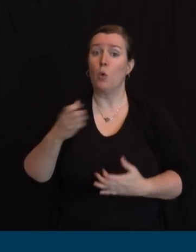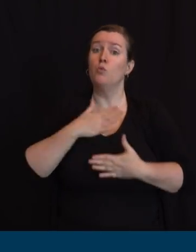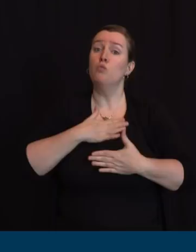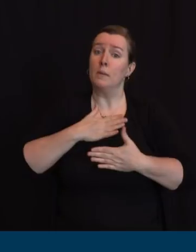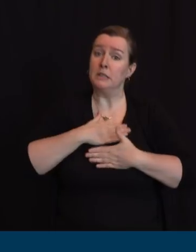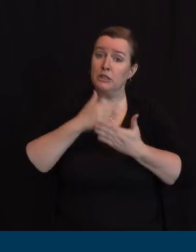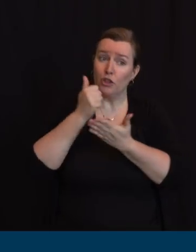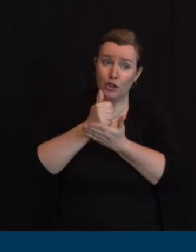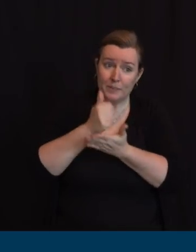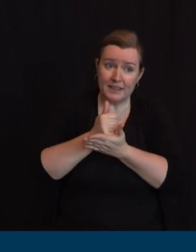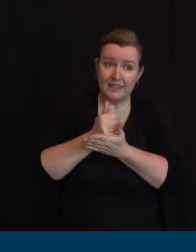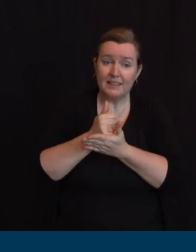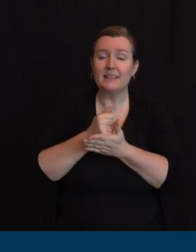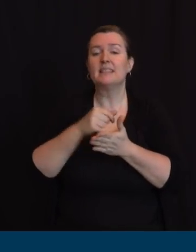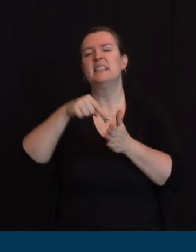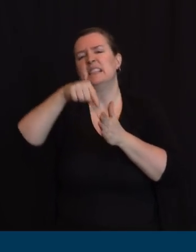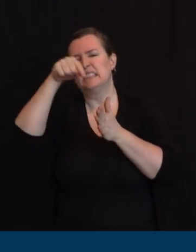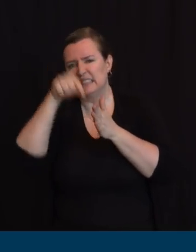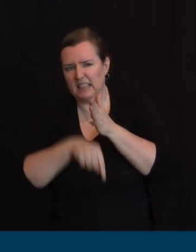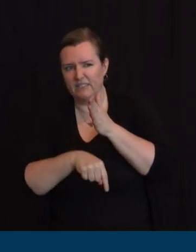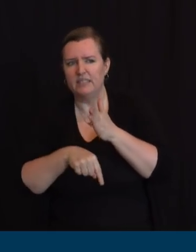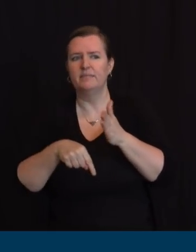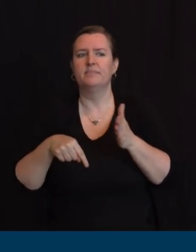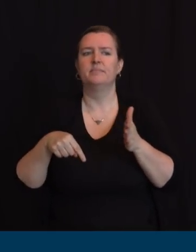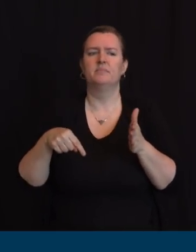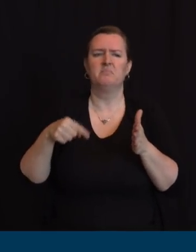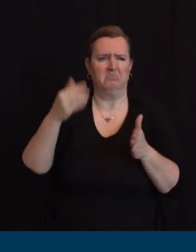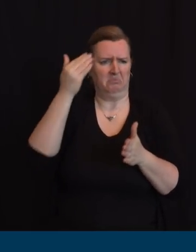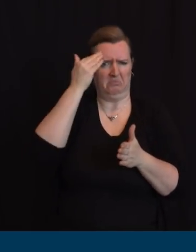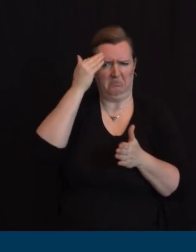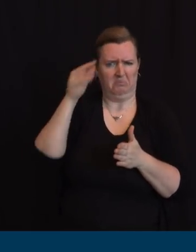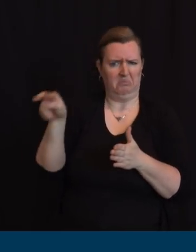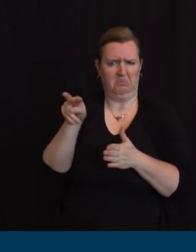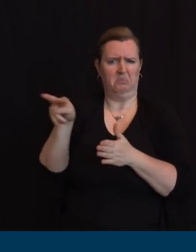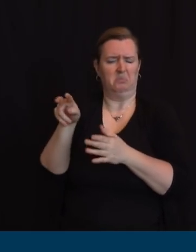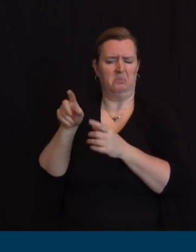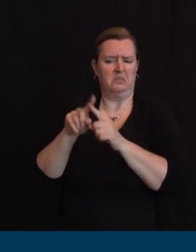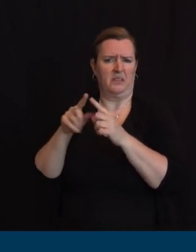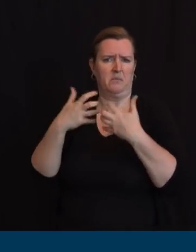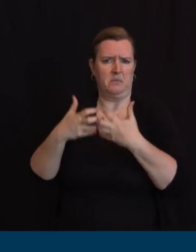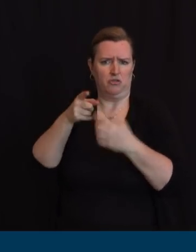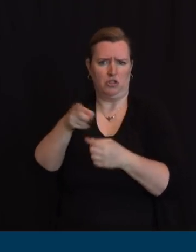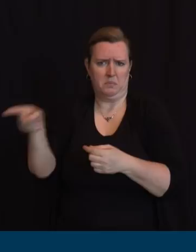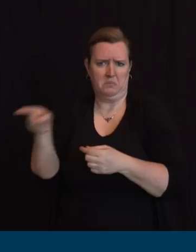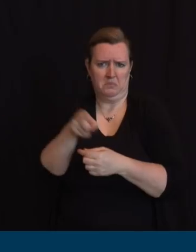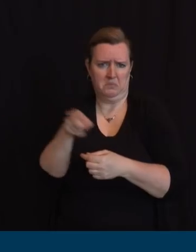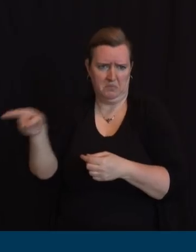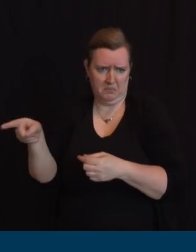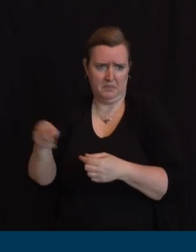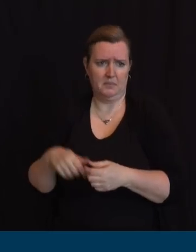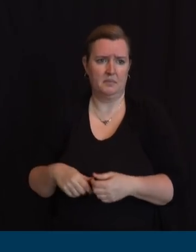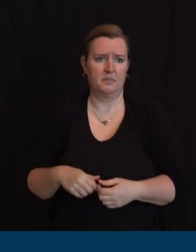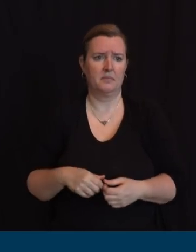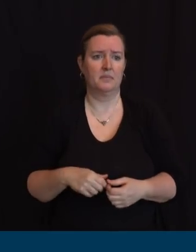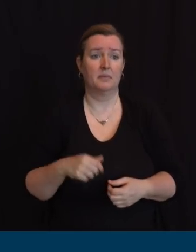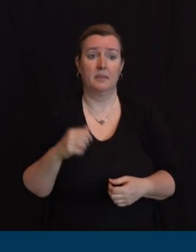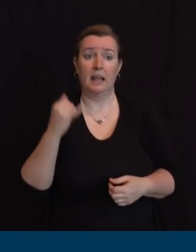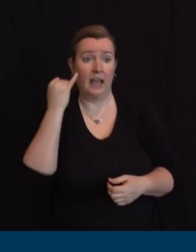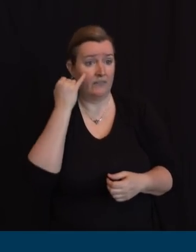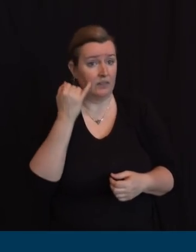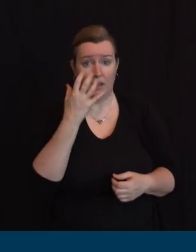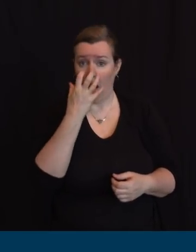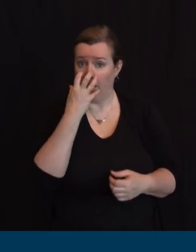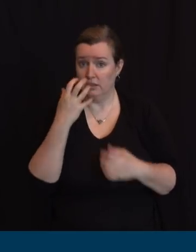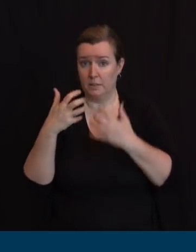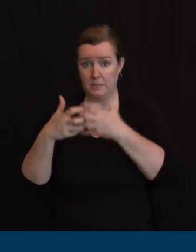we need anesthesiologists and CRNAs who are used to the anesthesia machines then to join the critical care team